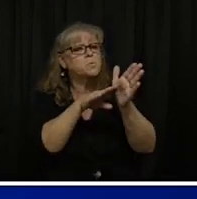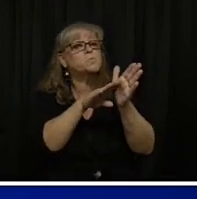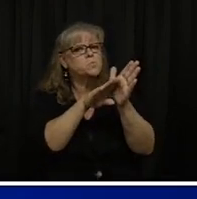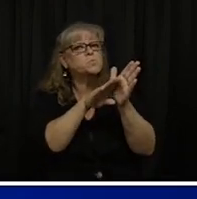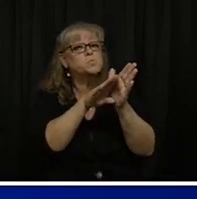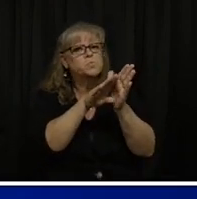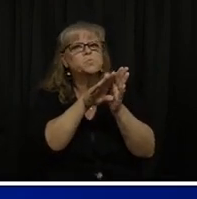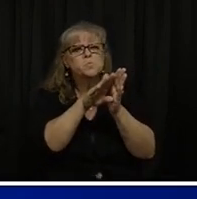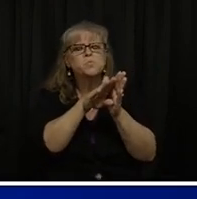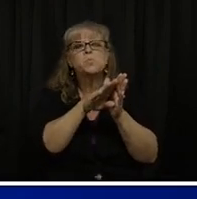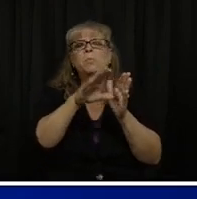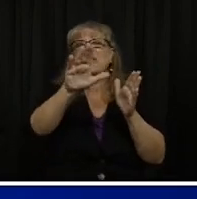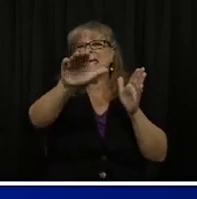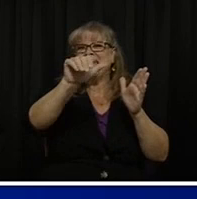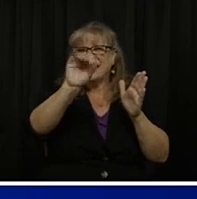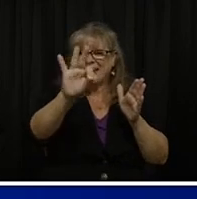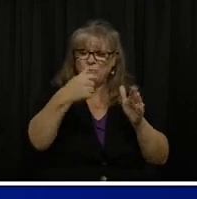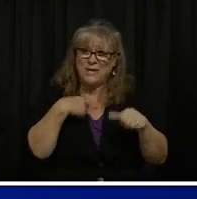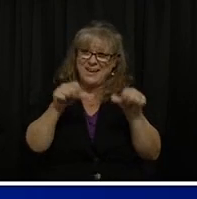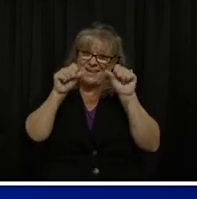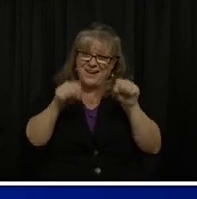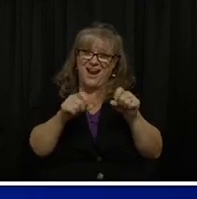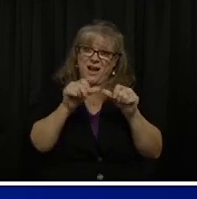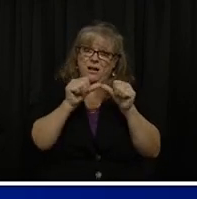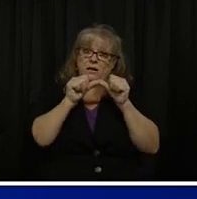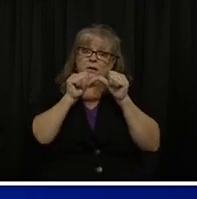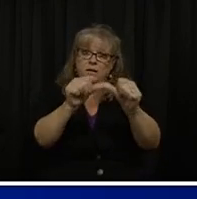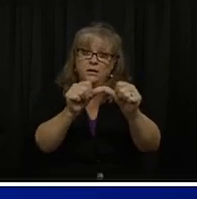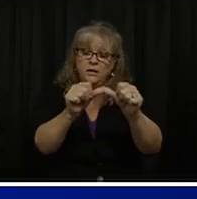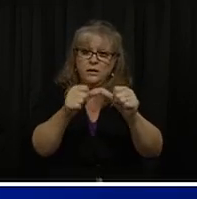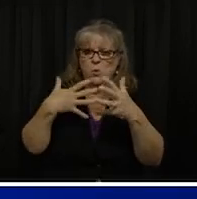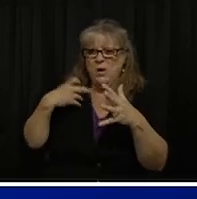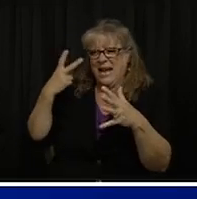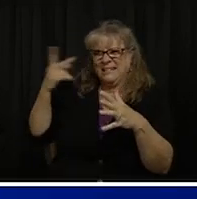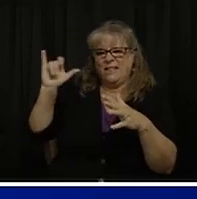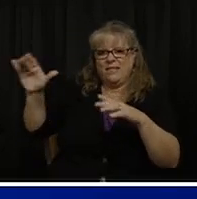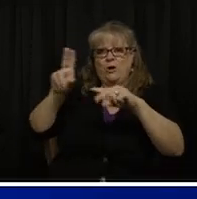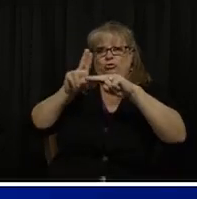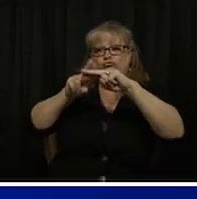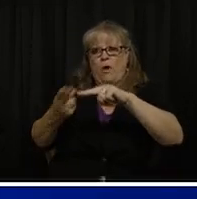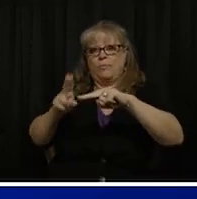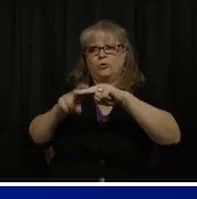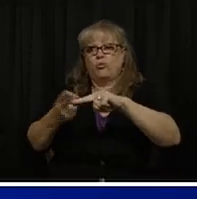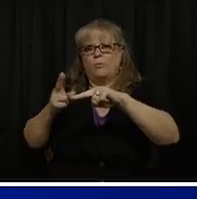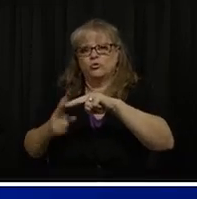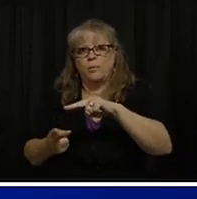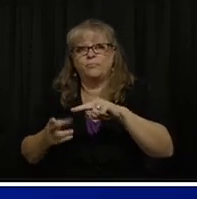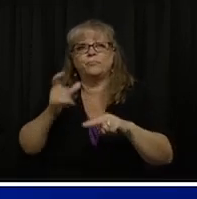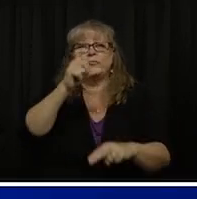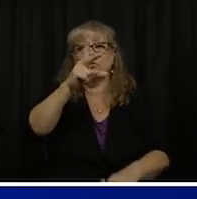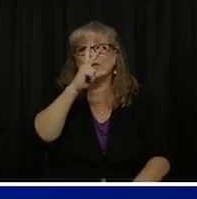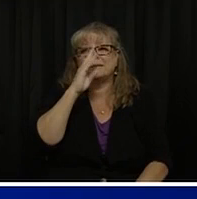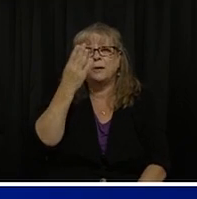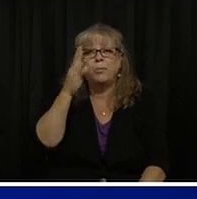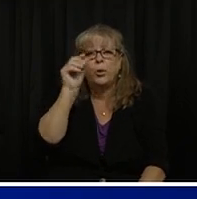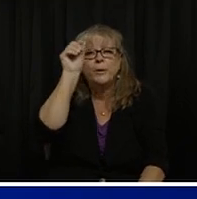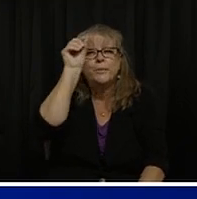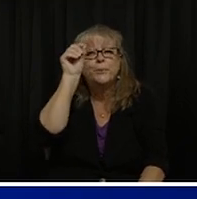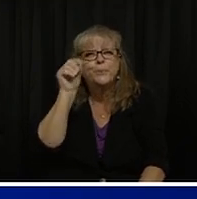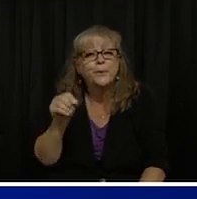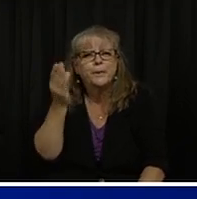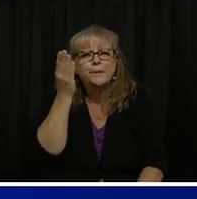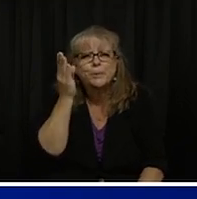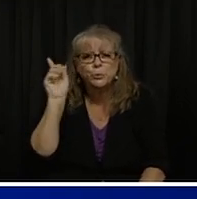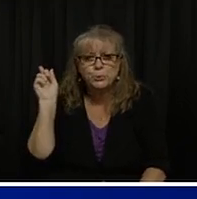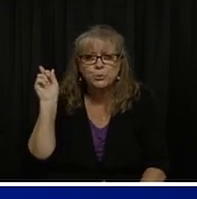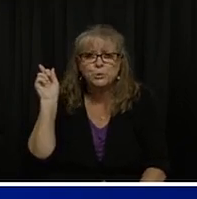decline in hospitalizations in the state. If you look at the turquoise line, that shows you what we experienced in the state later during the safer